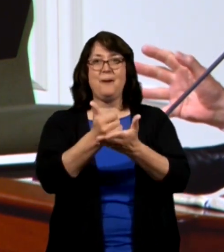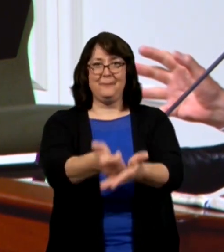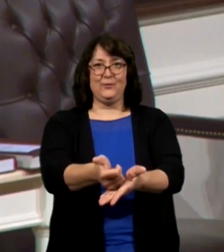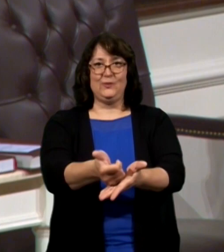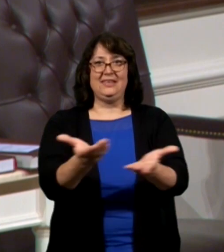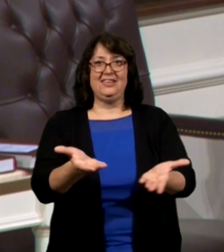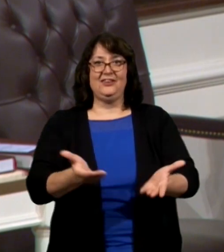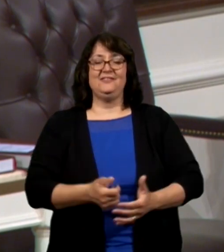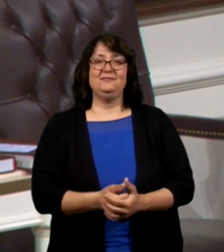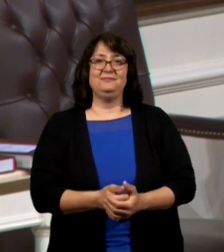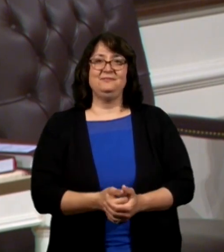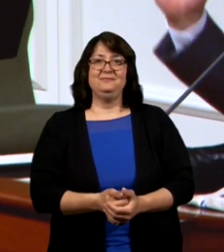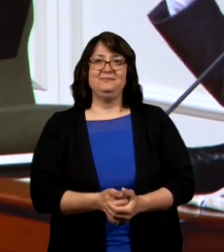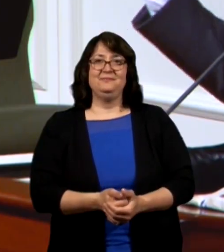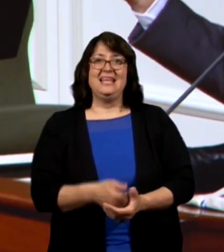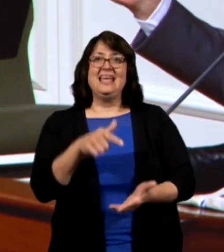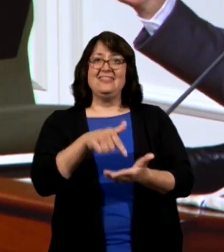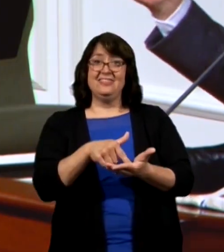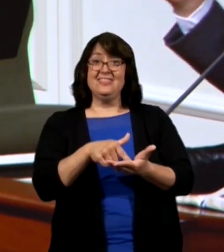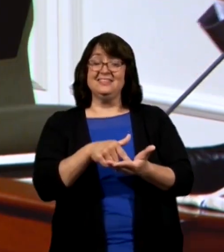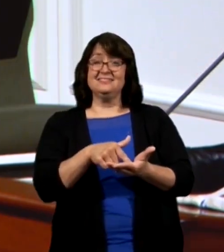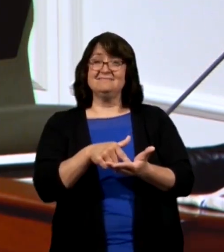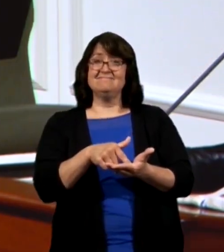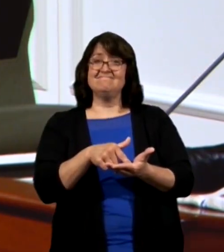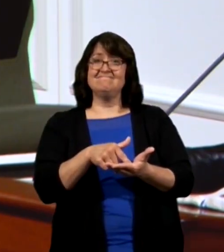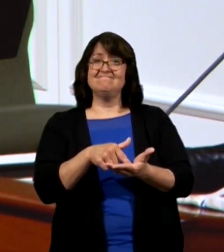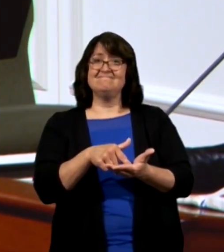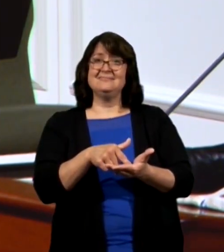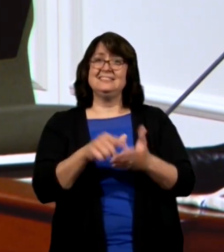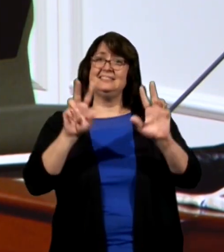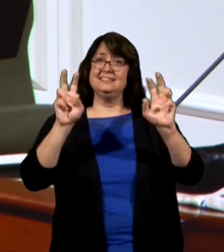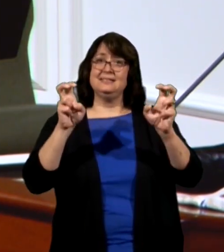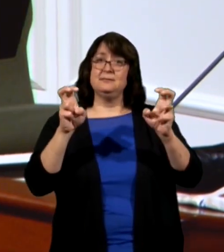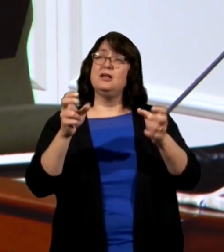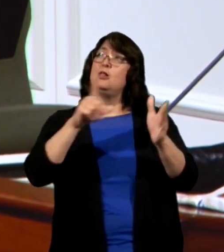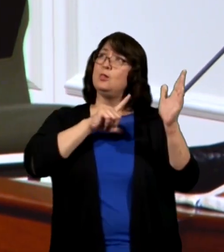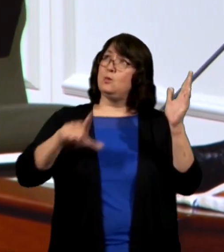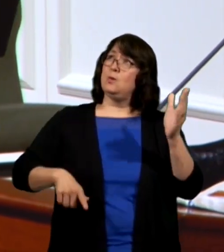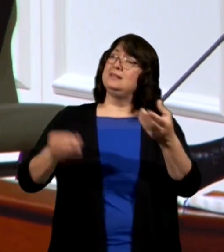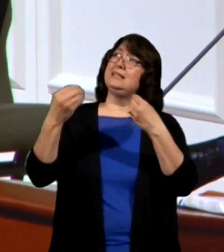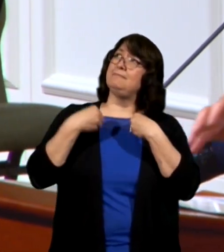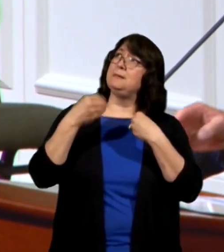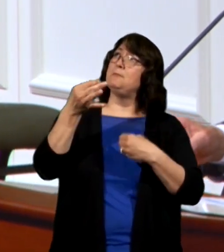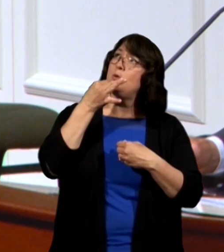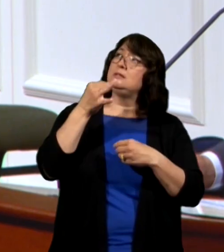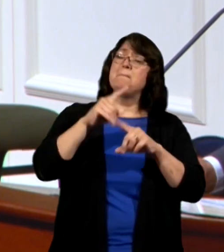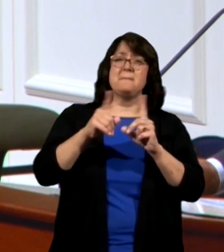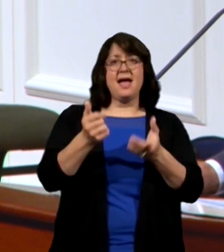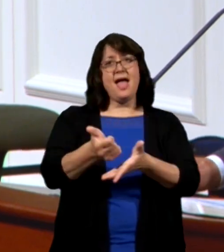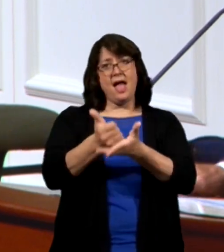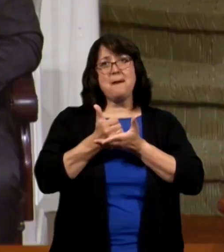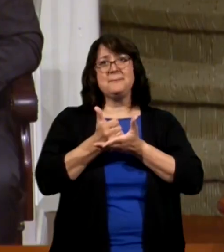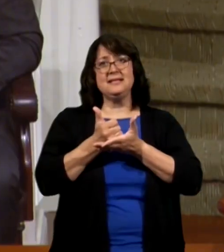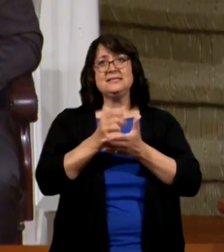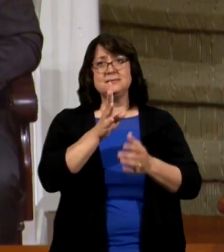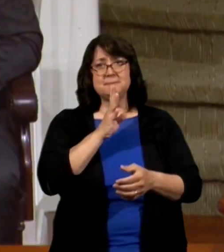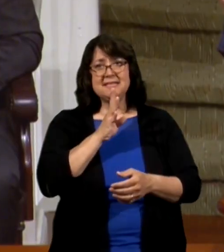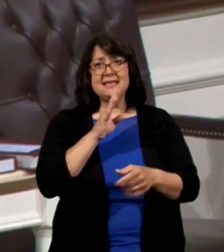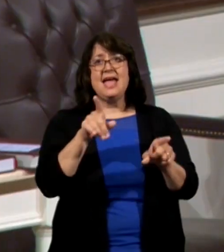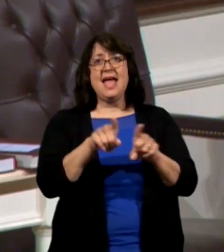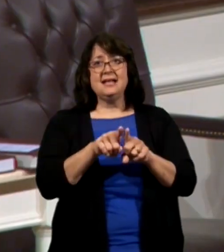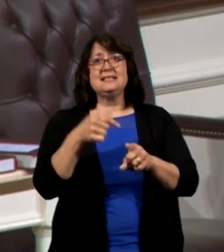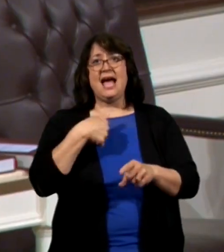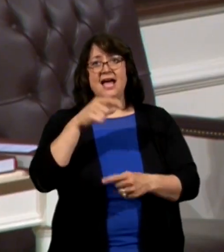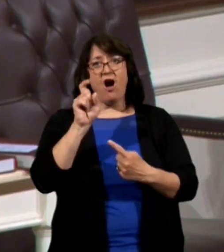you here in this aspect. Lord, give me boldness but help me speak as